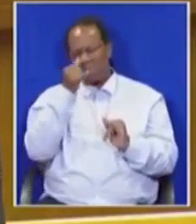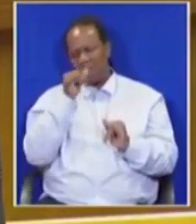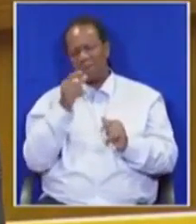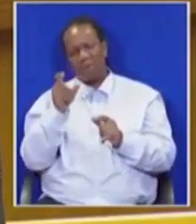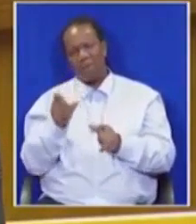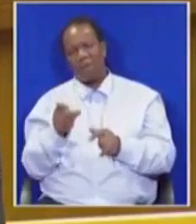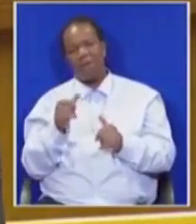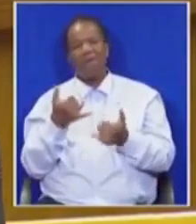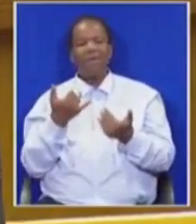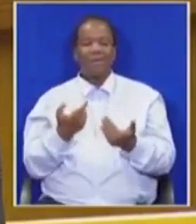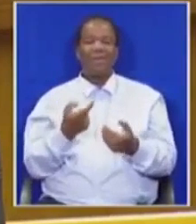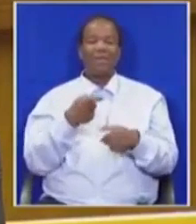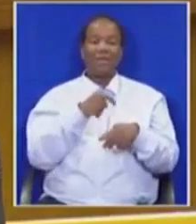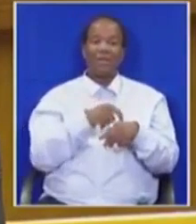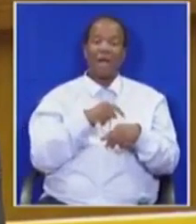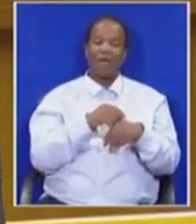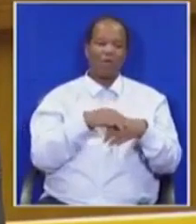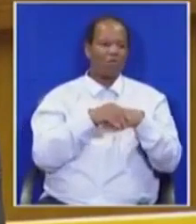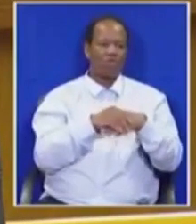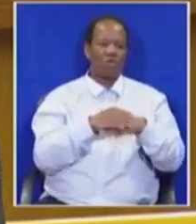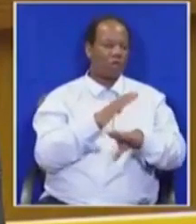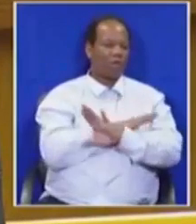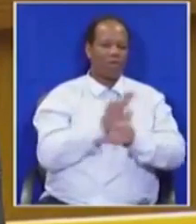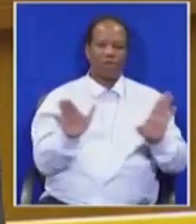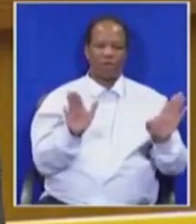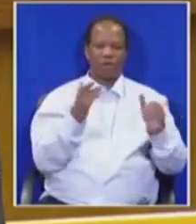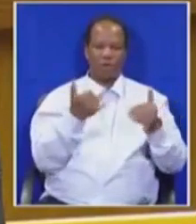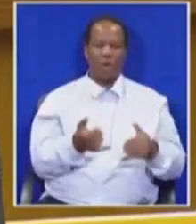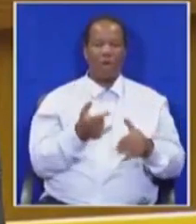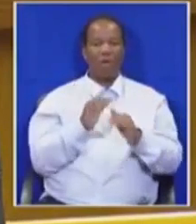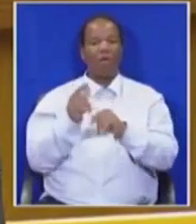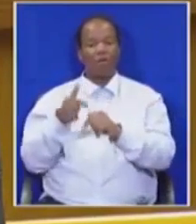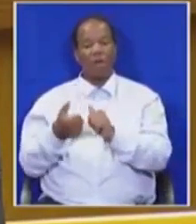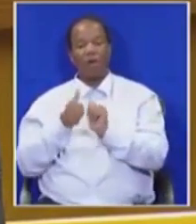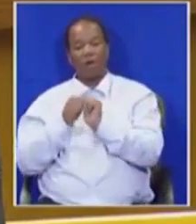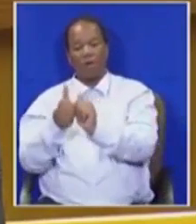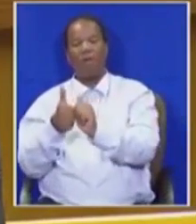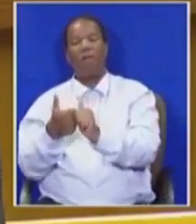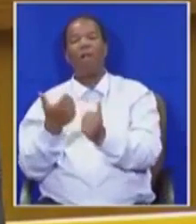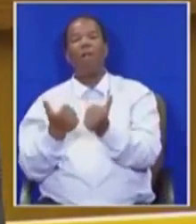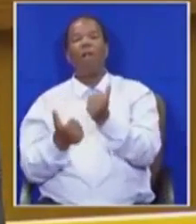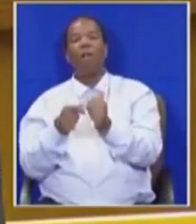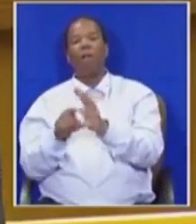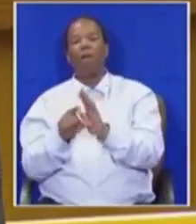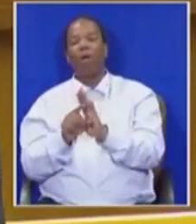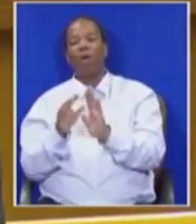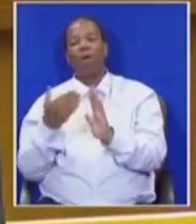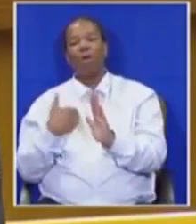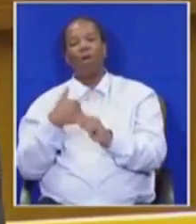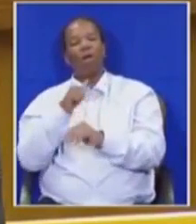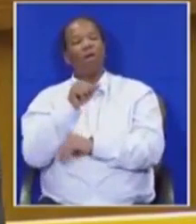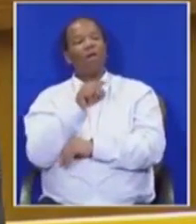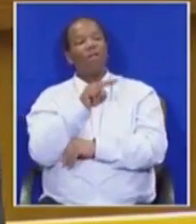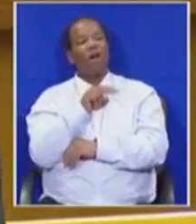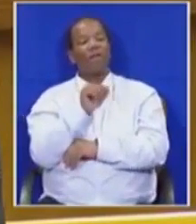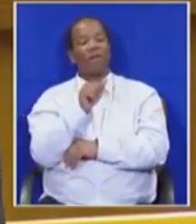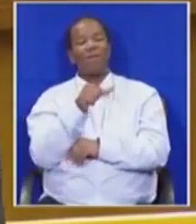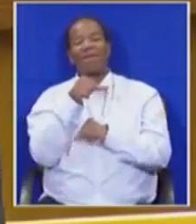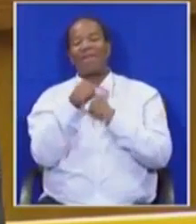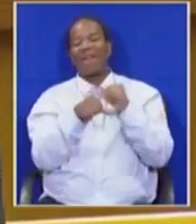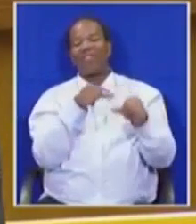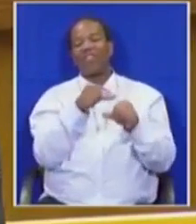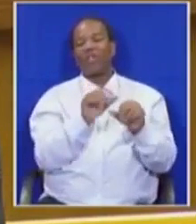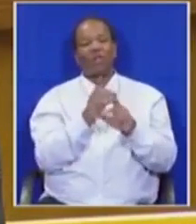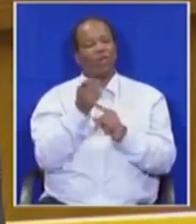for reconciliation is over. Now is the time for justice. If the current children of Jan van Riebeek have not understood